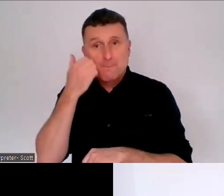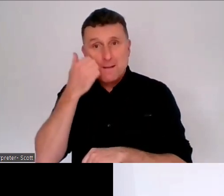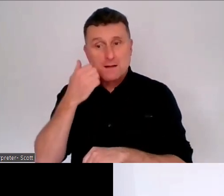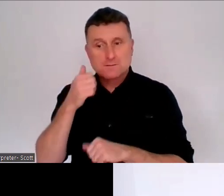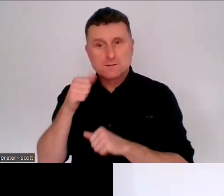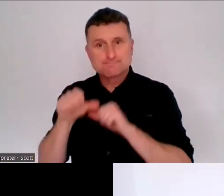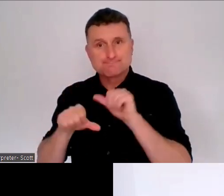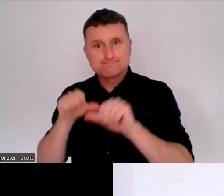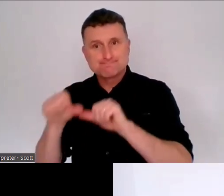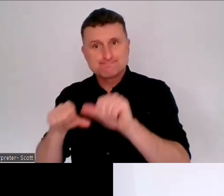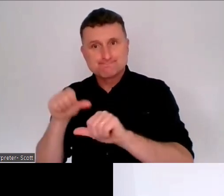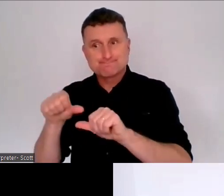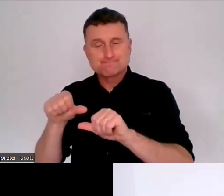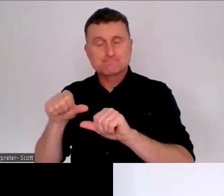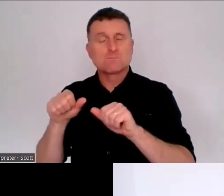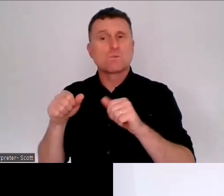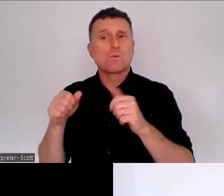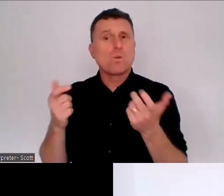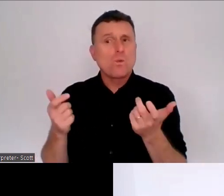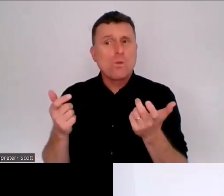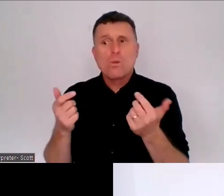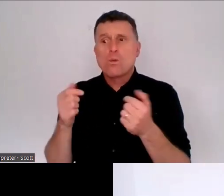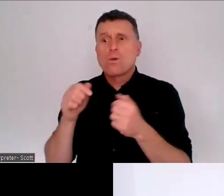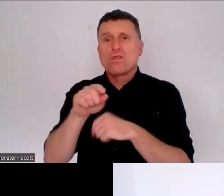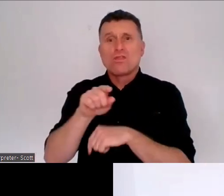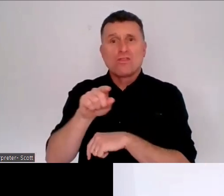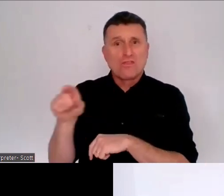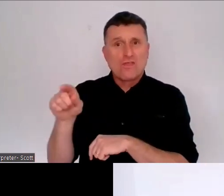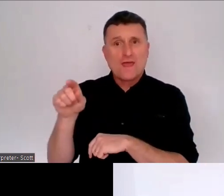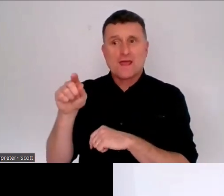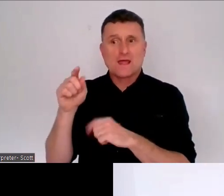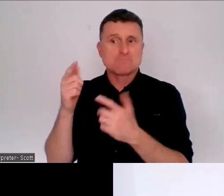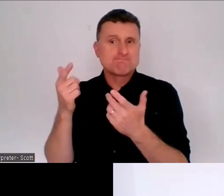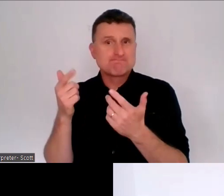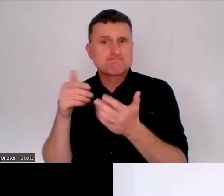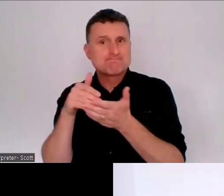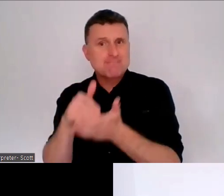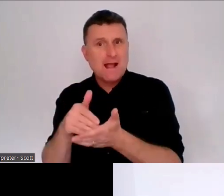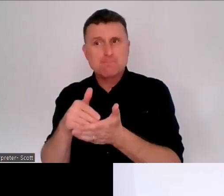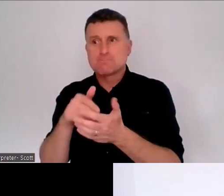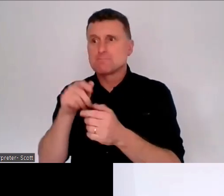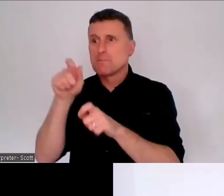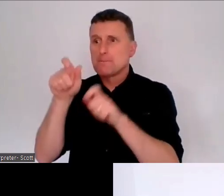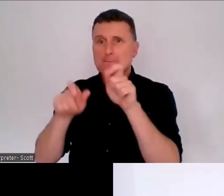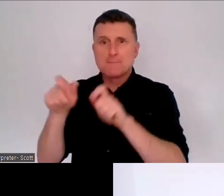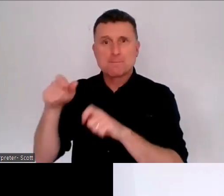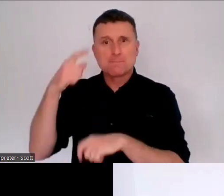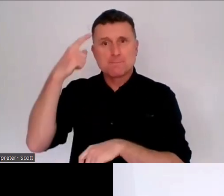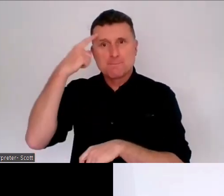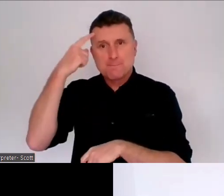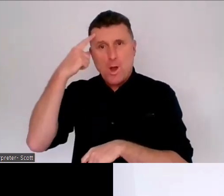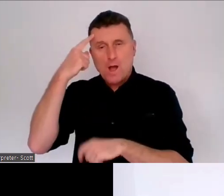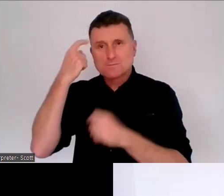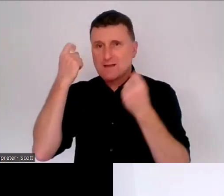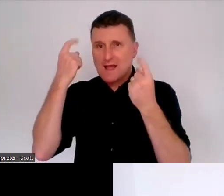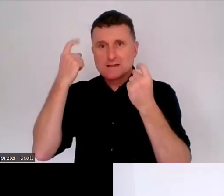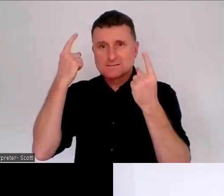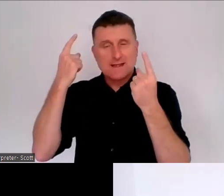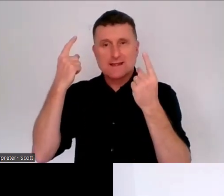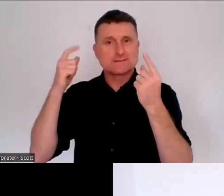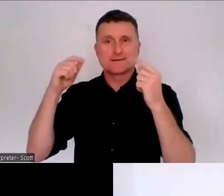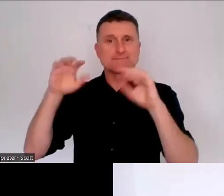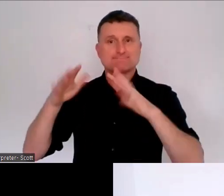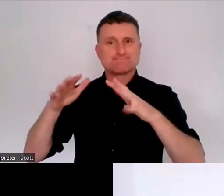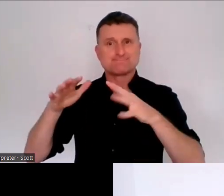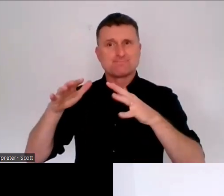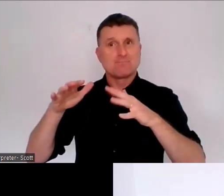is affected and what changes could be made to enable that. And a third topic that we're seeking